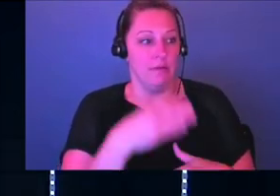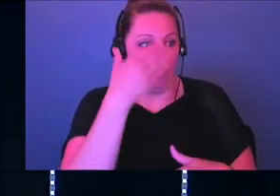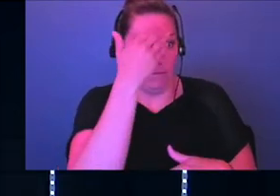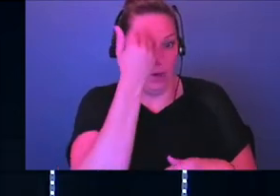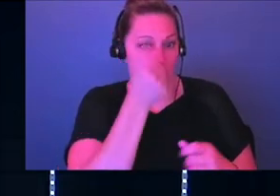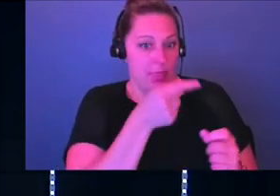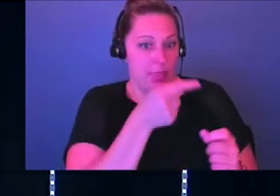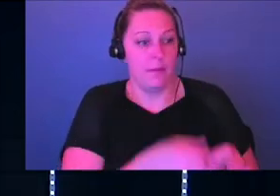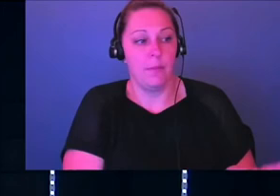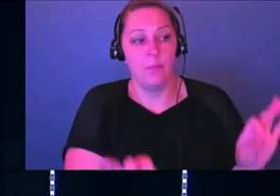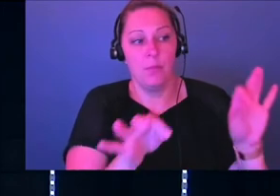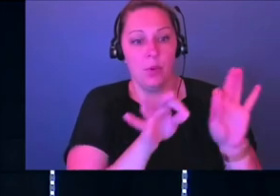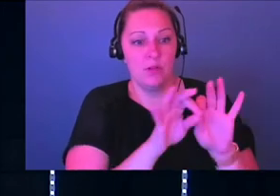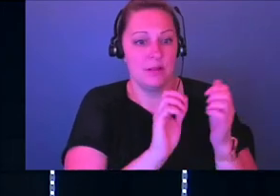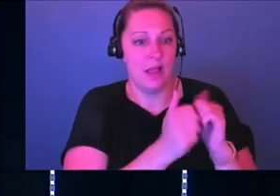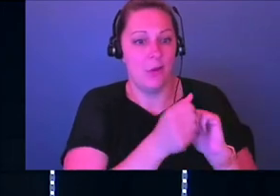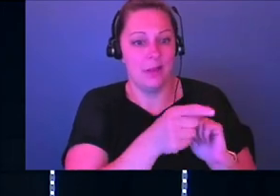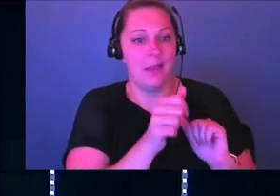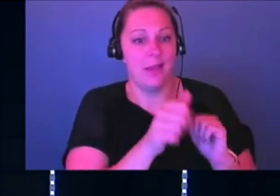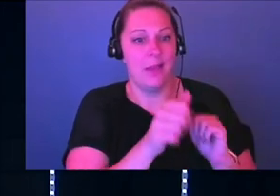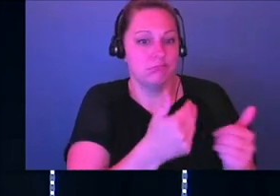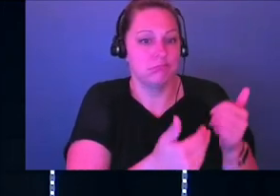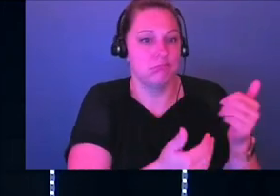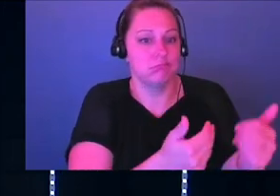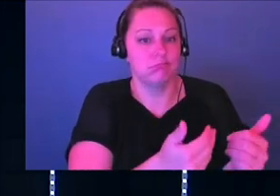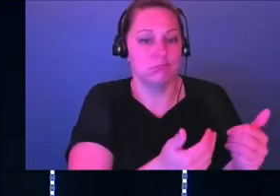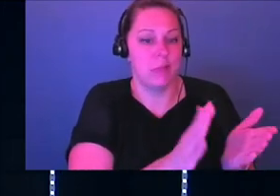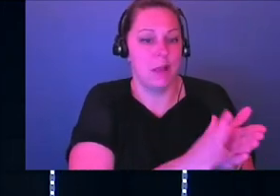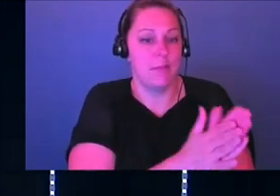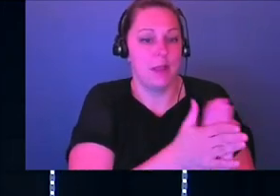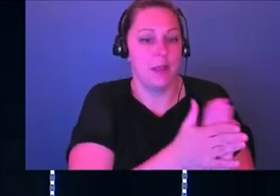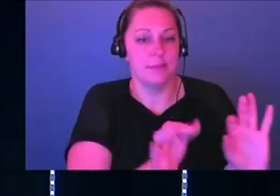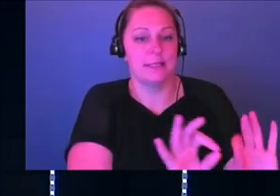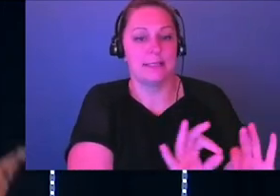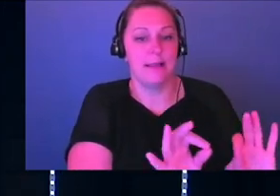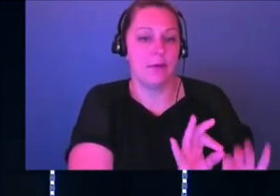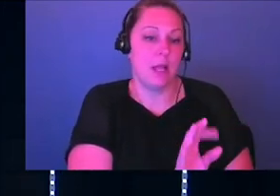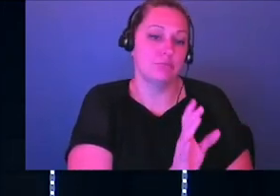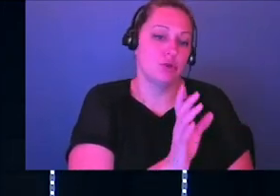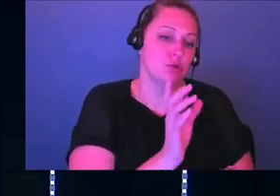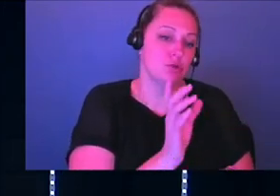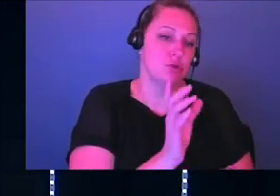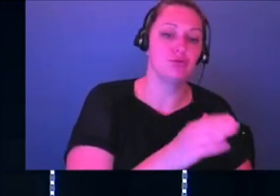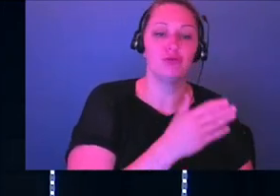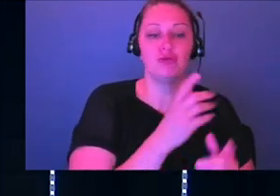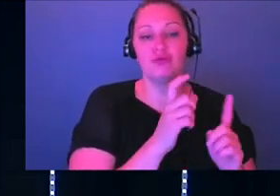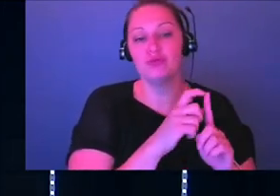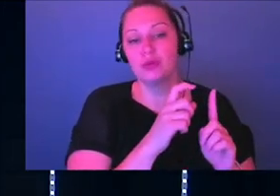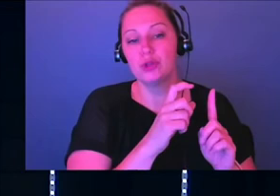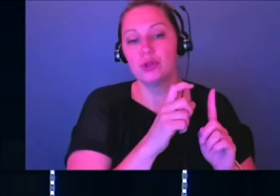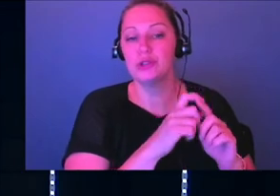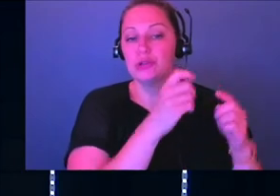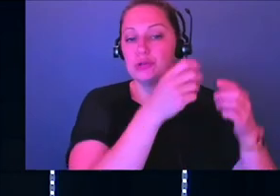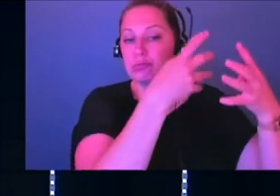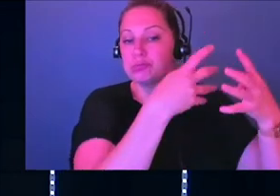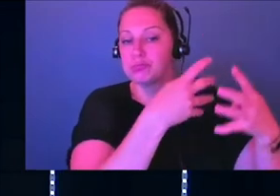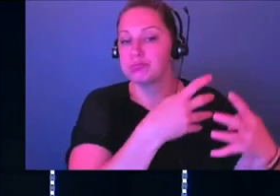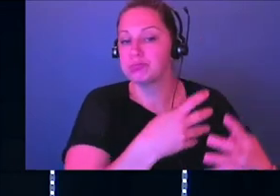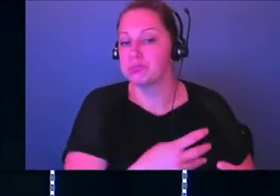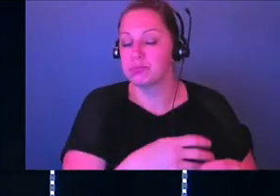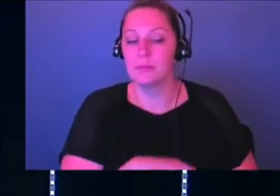move through that in an amazing way. And so it becomes insignificant. It just becomes a song. It becomes words on a screen, right?